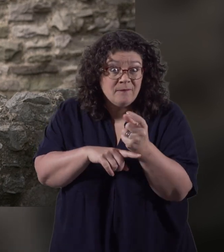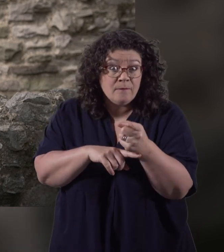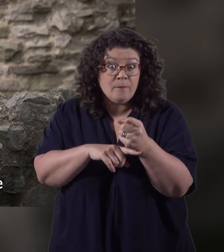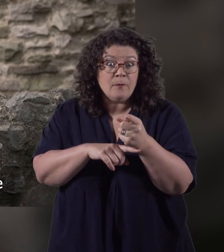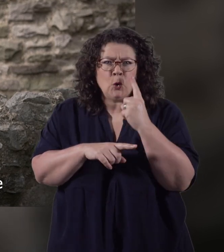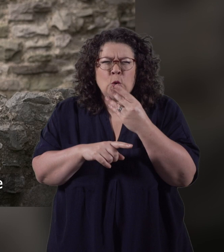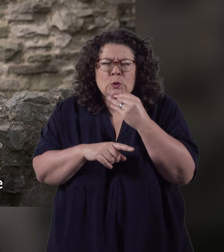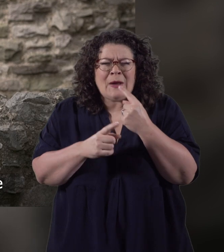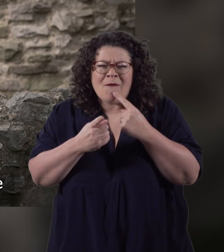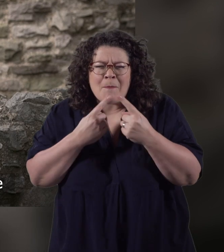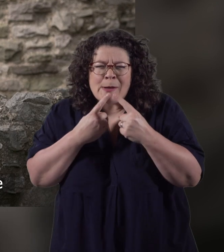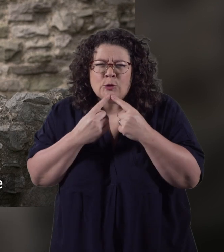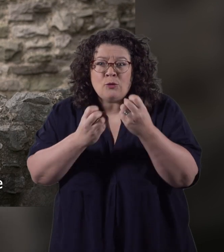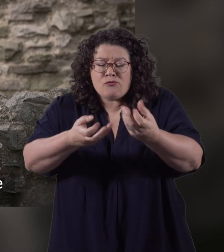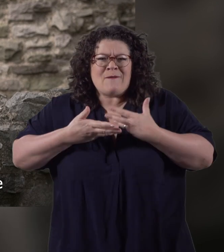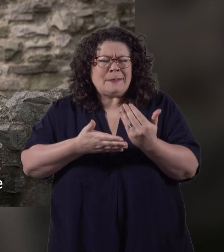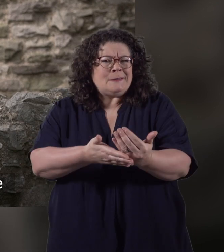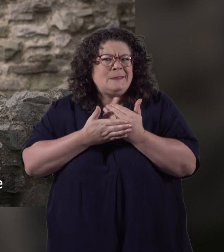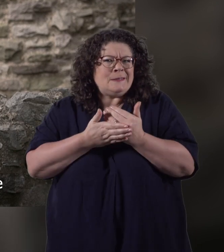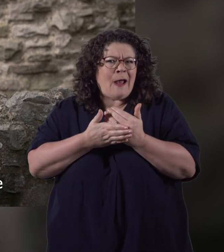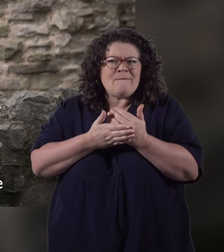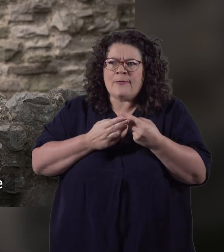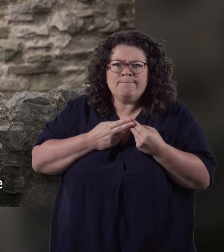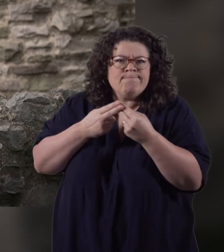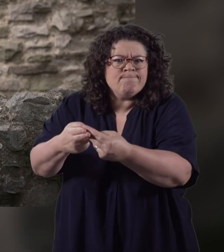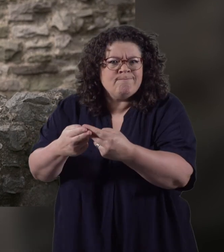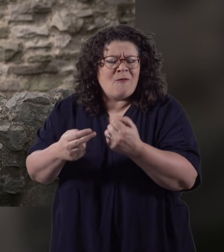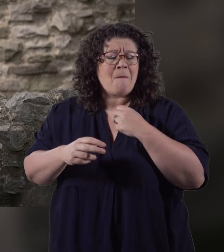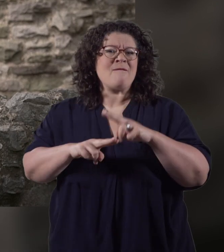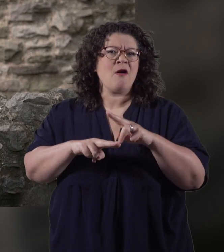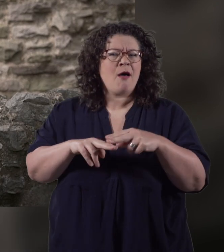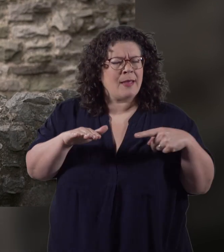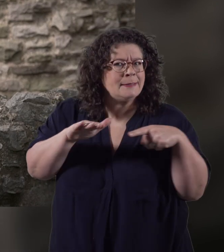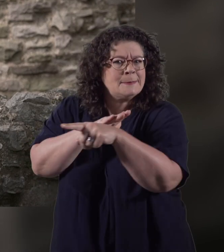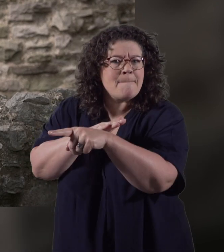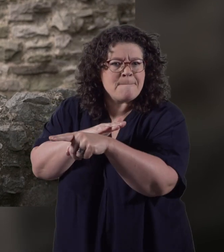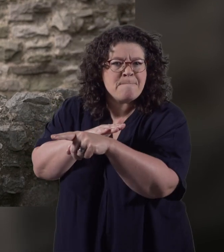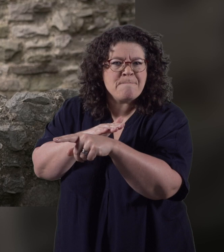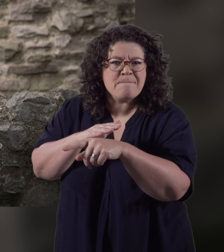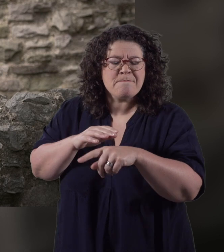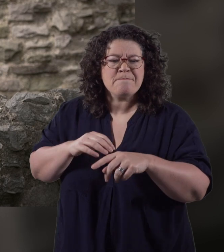you can use this information to provide a safe passage for my father's escape.